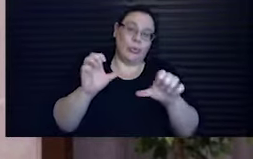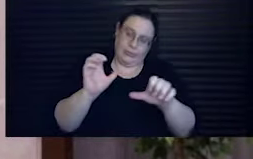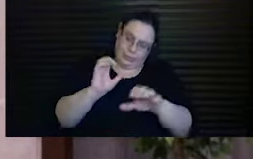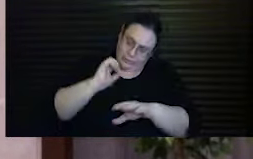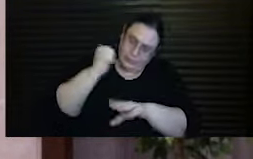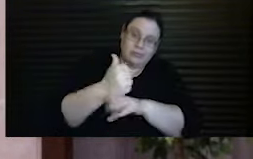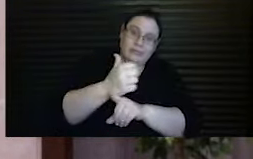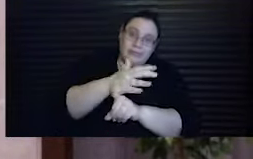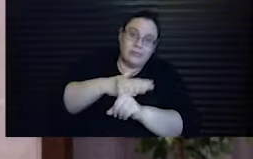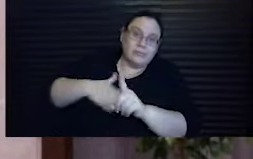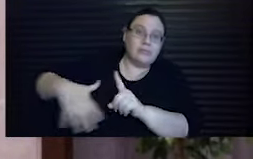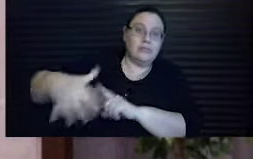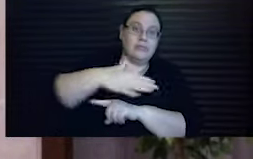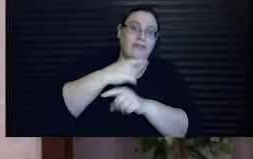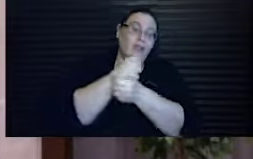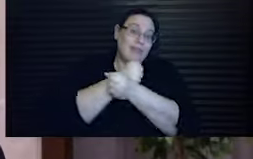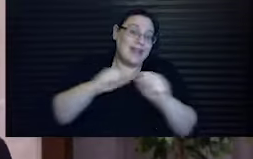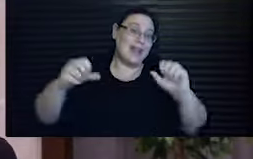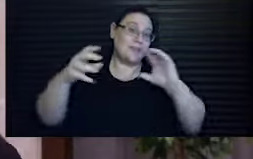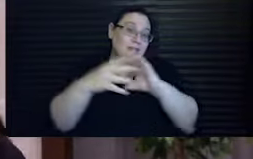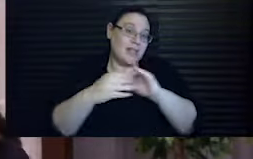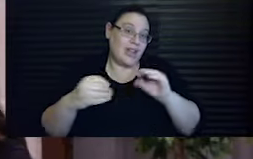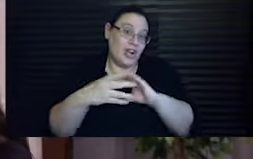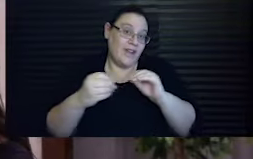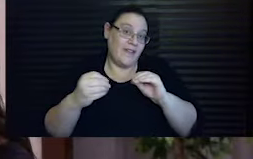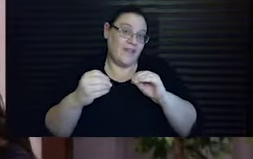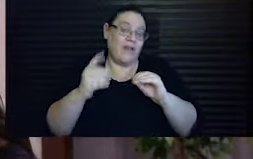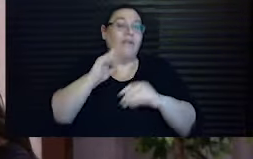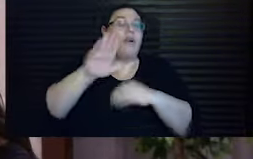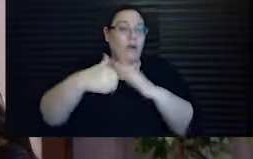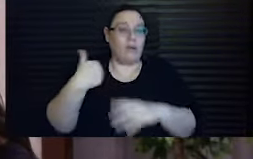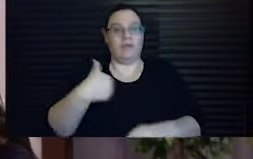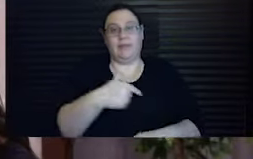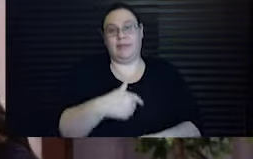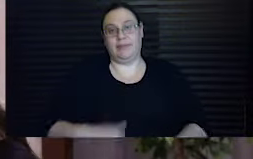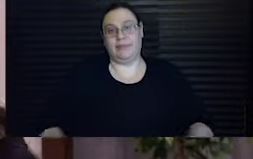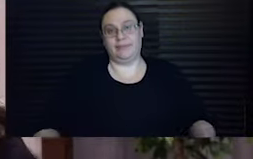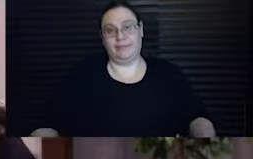create the conditions for redemption narrative for us all.